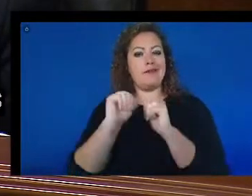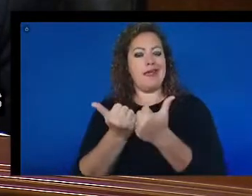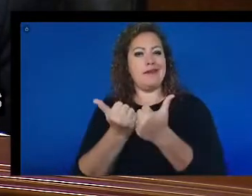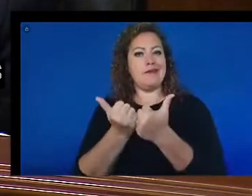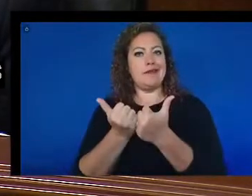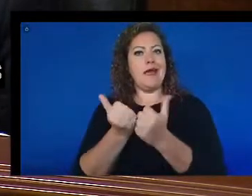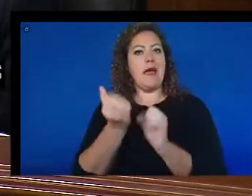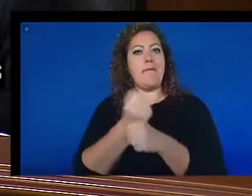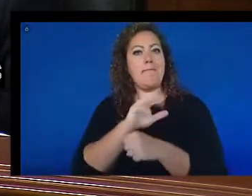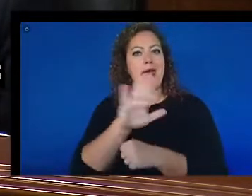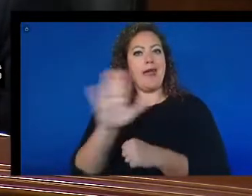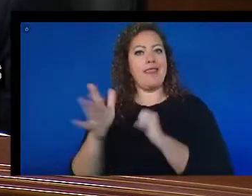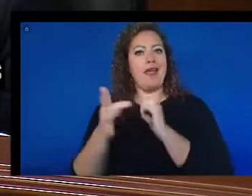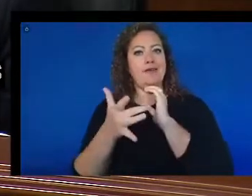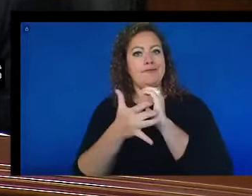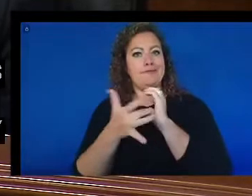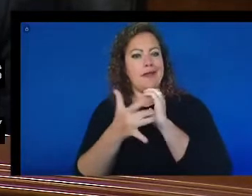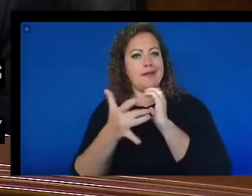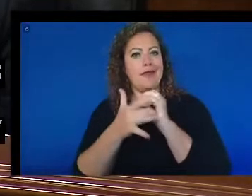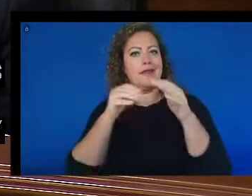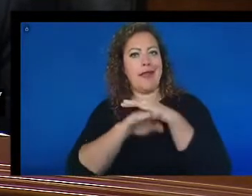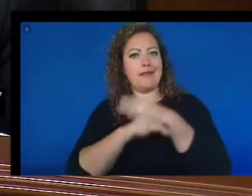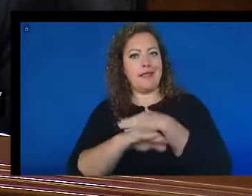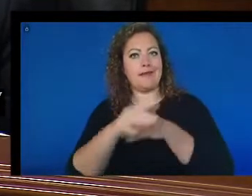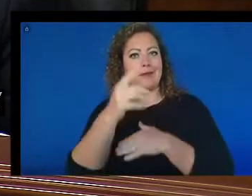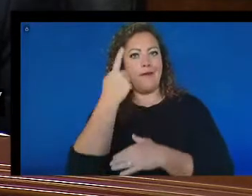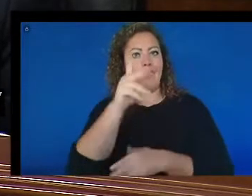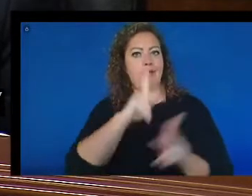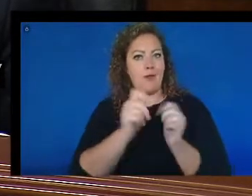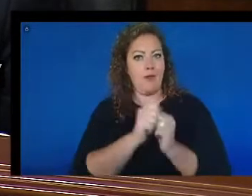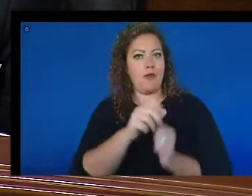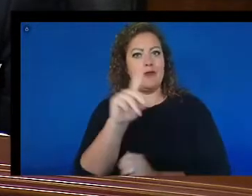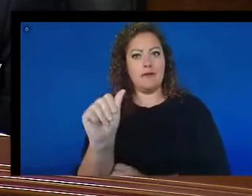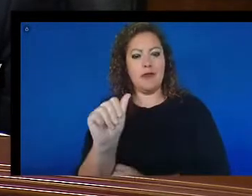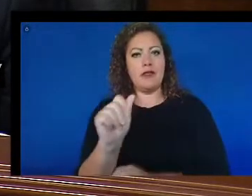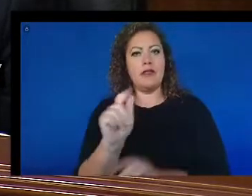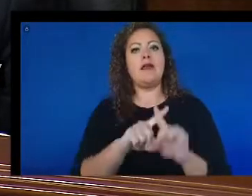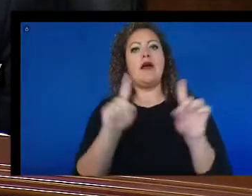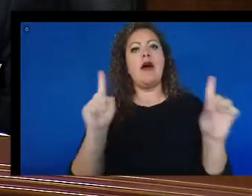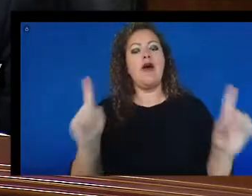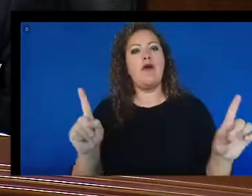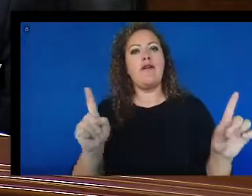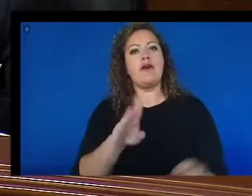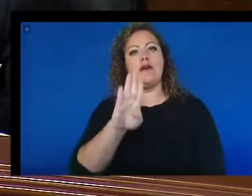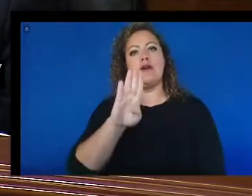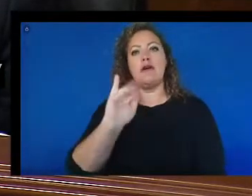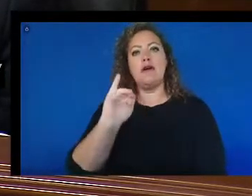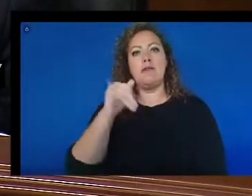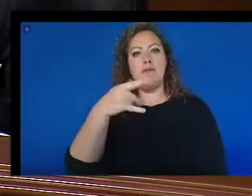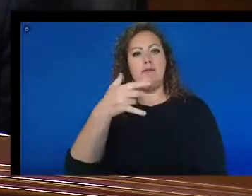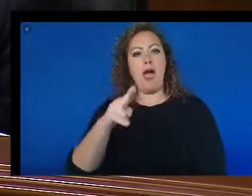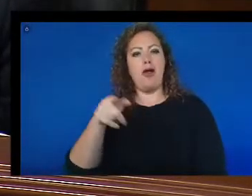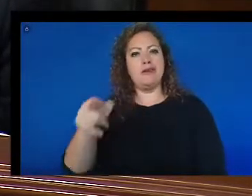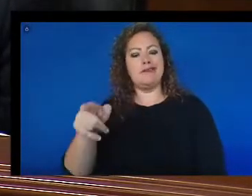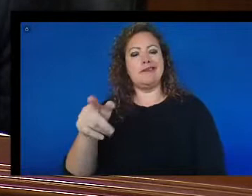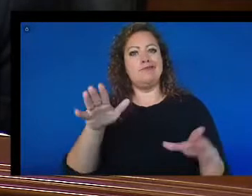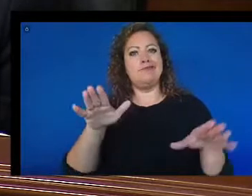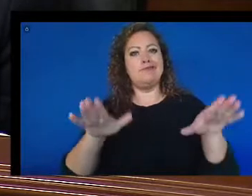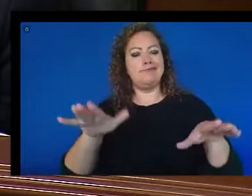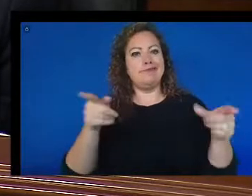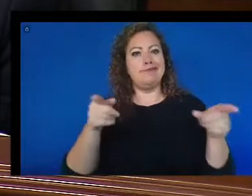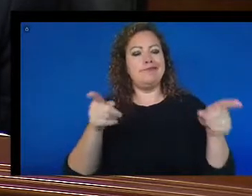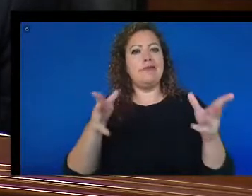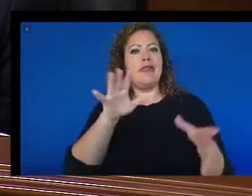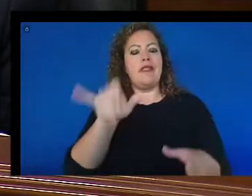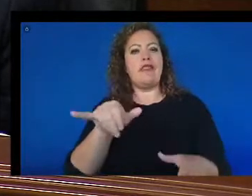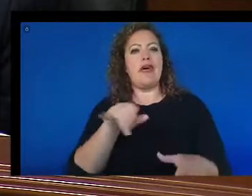accessible to people with disabilities. However, bipartisan oversight that I've led shows that the U.S. government